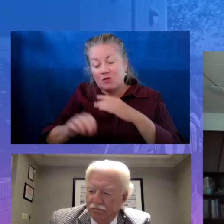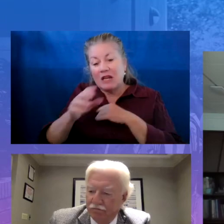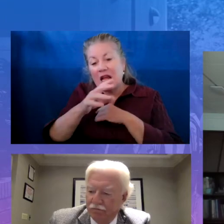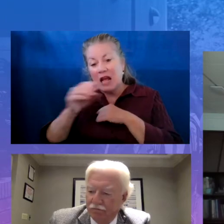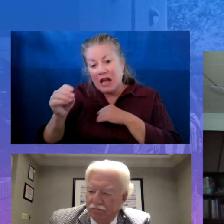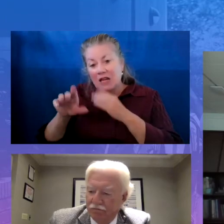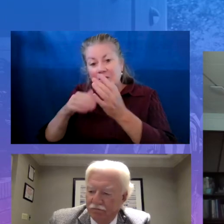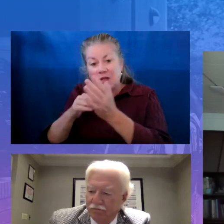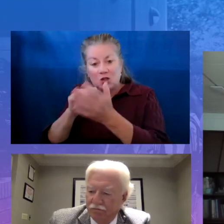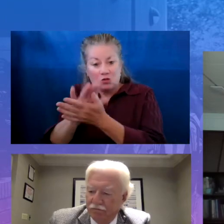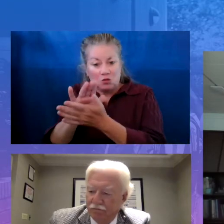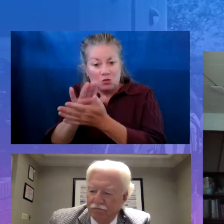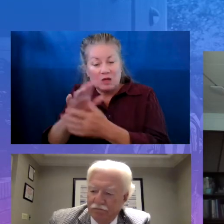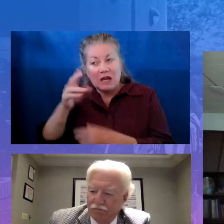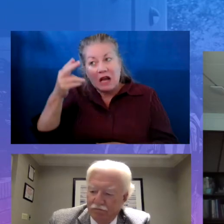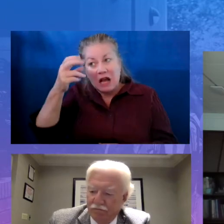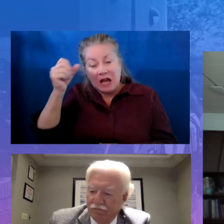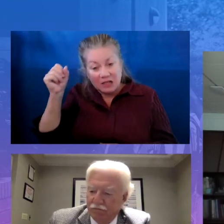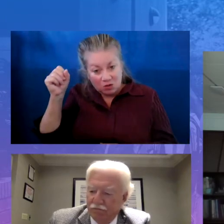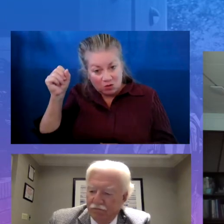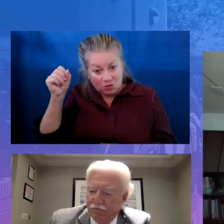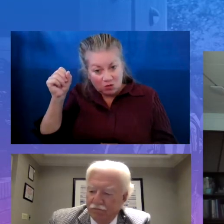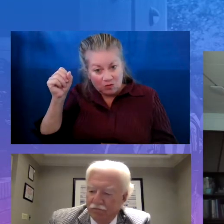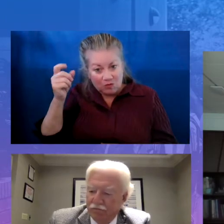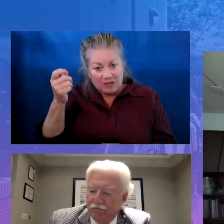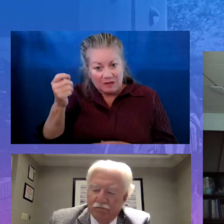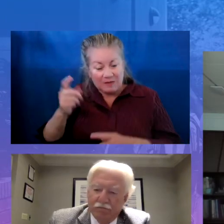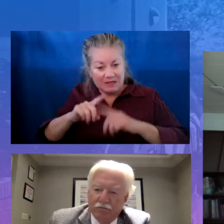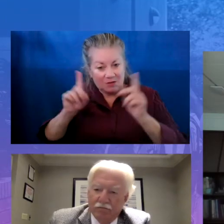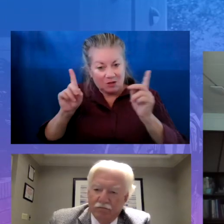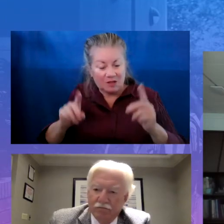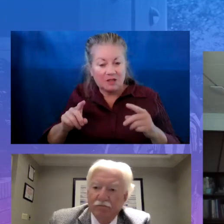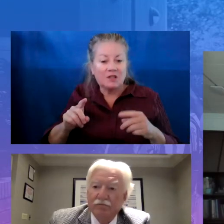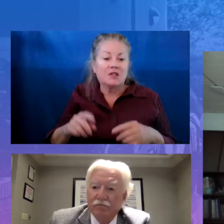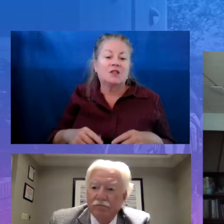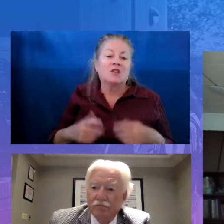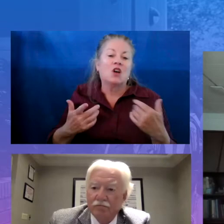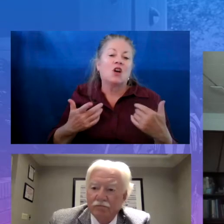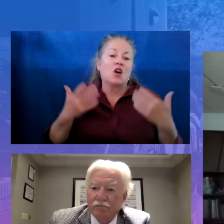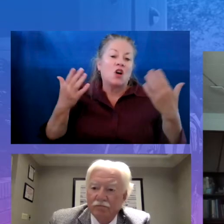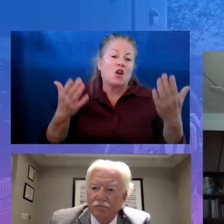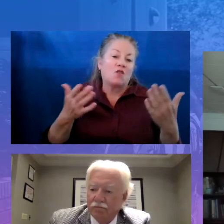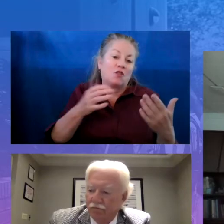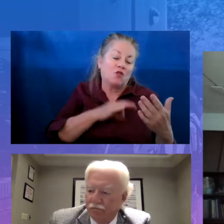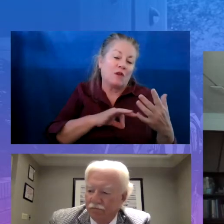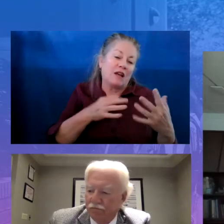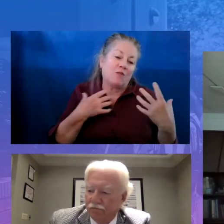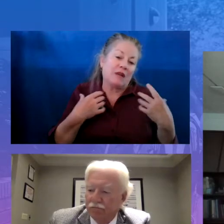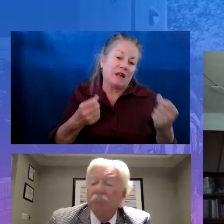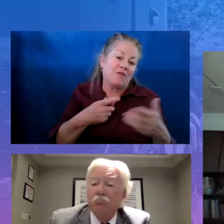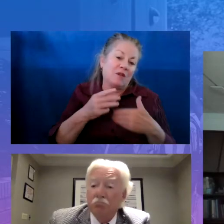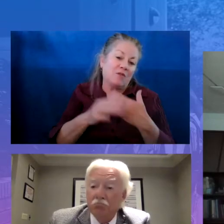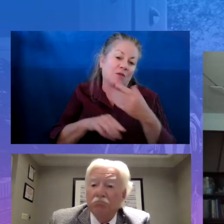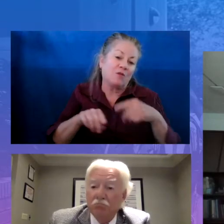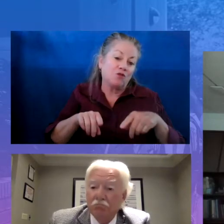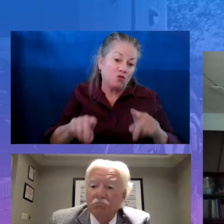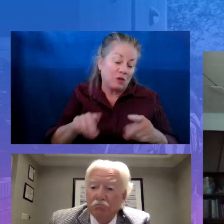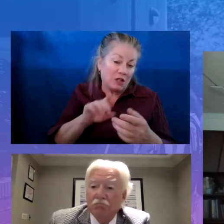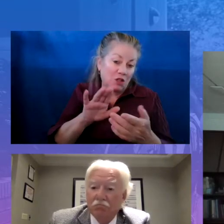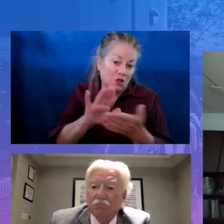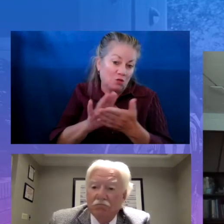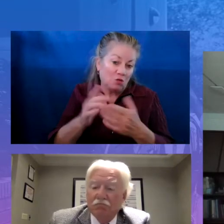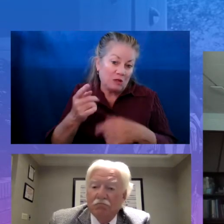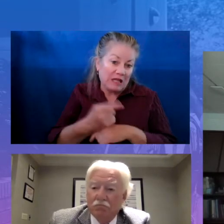the high school level, we've done something a little bit different. We've offered credit recovery programming during the school day by creatively